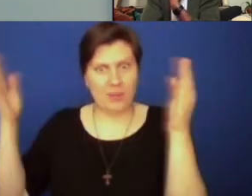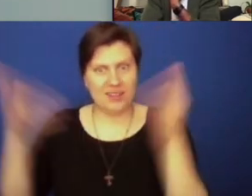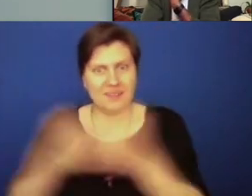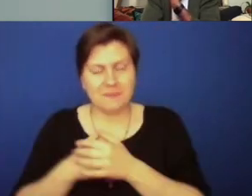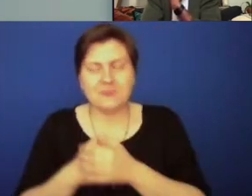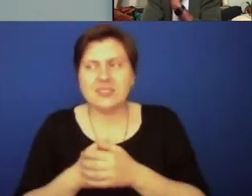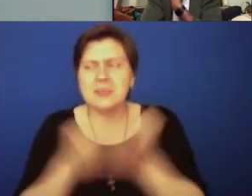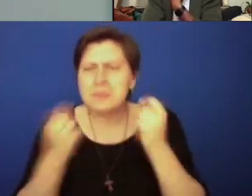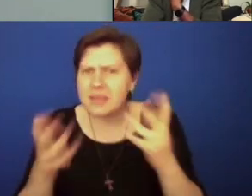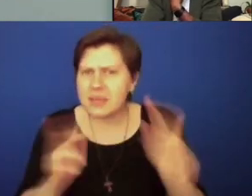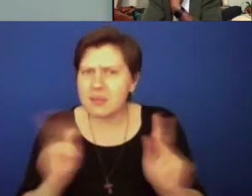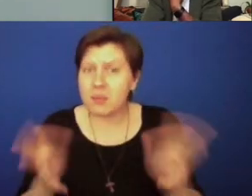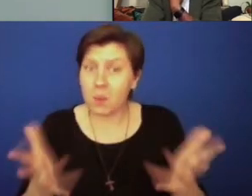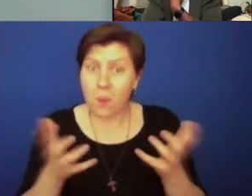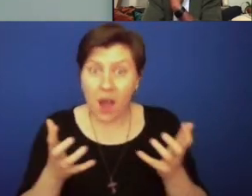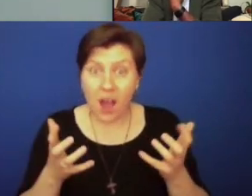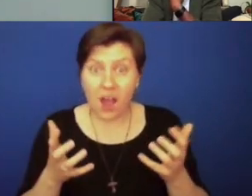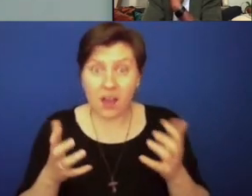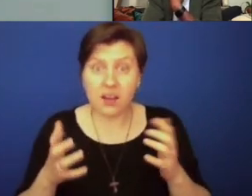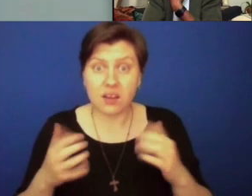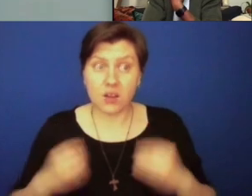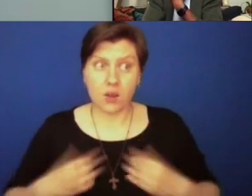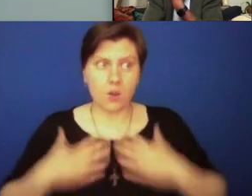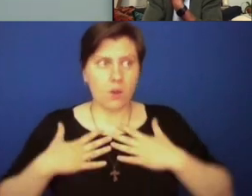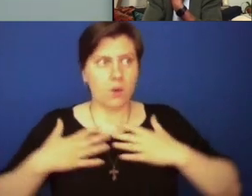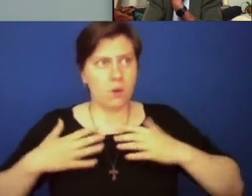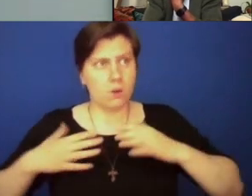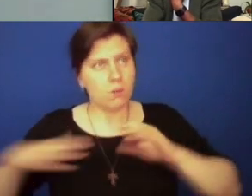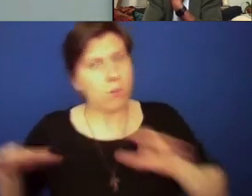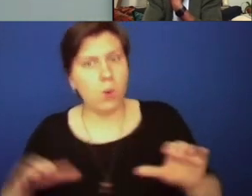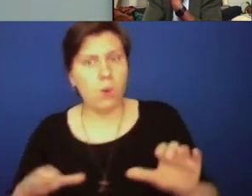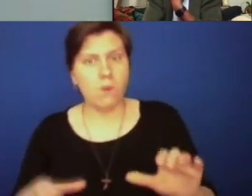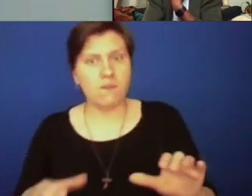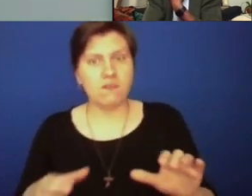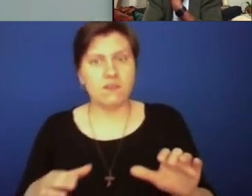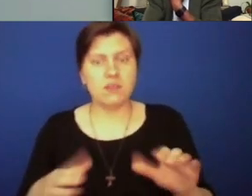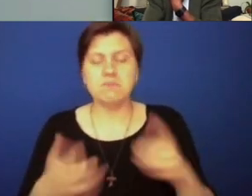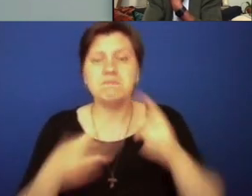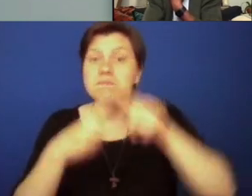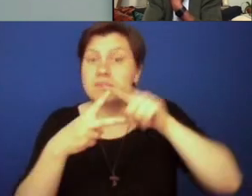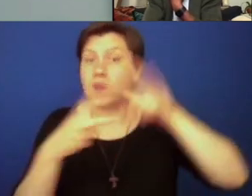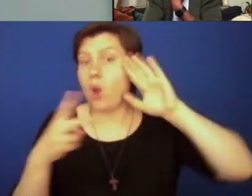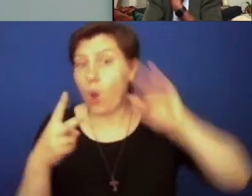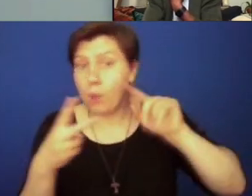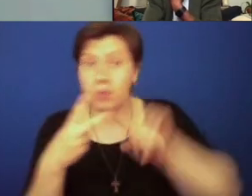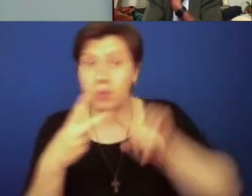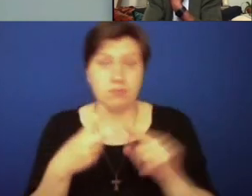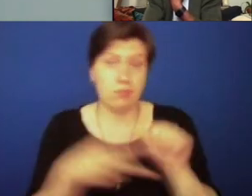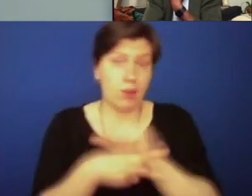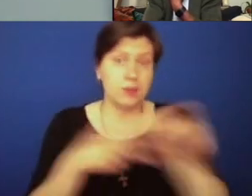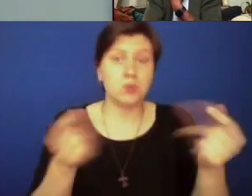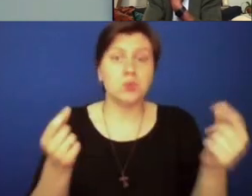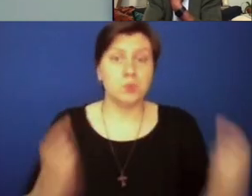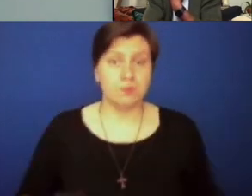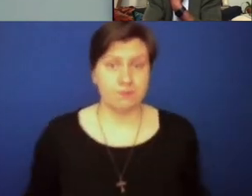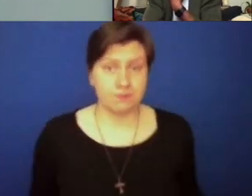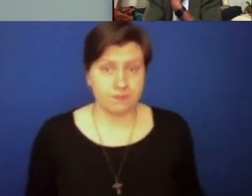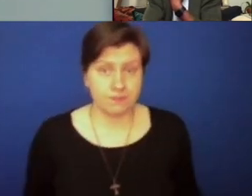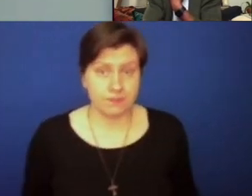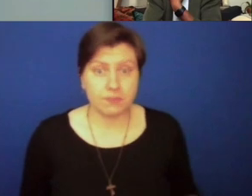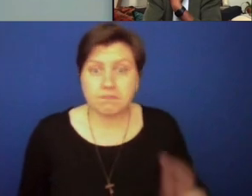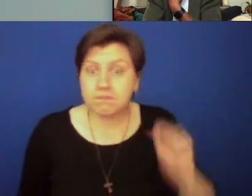For so many people who want to move and are moved toward that, what's one sign of hope and what's one practical recommendation?